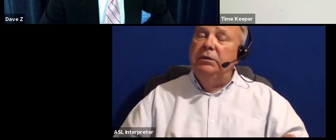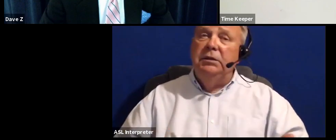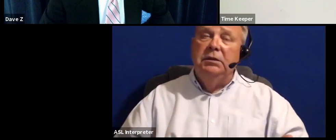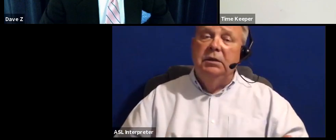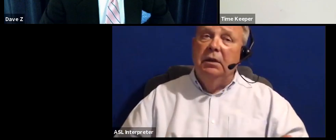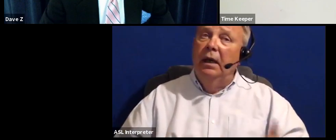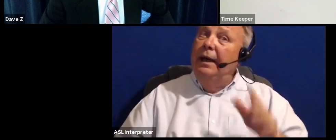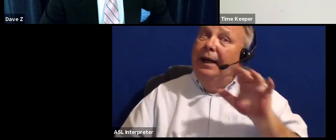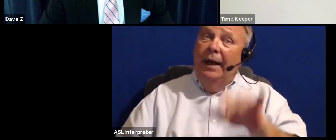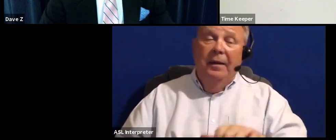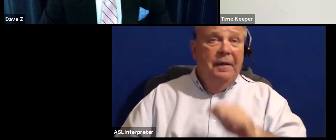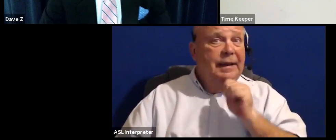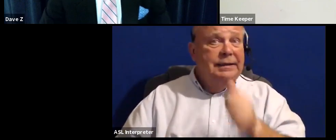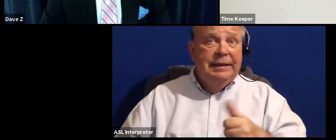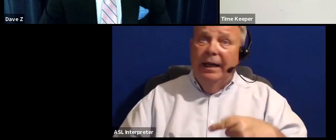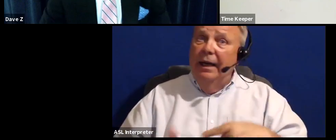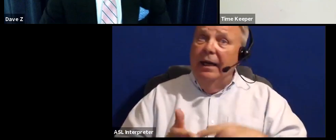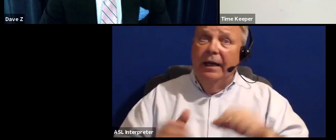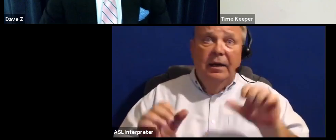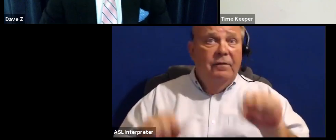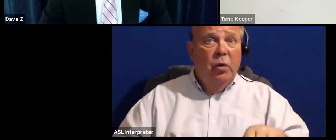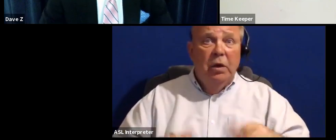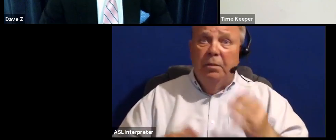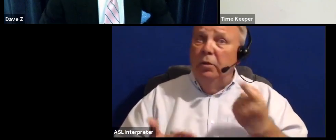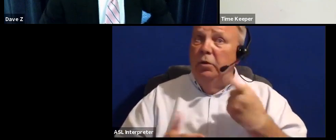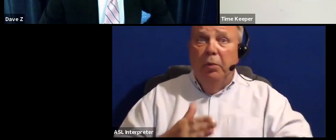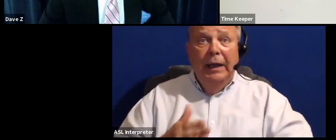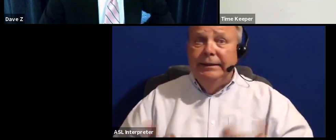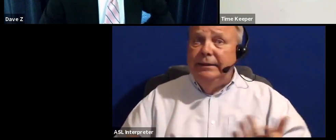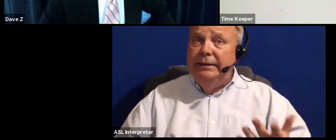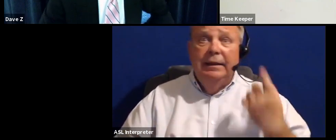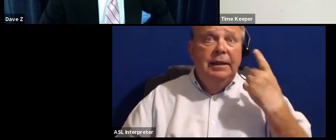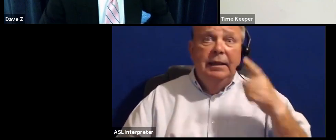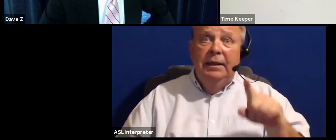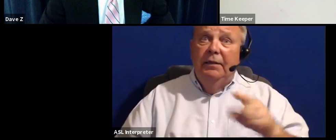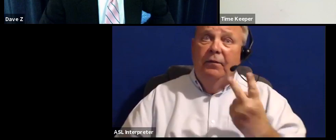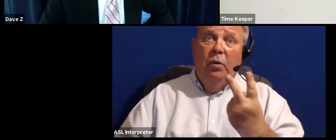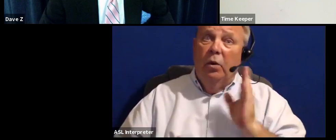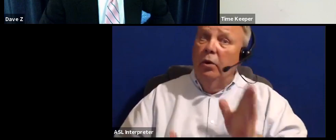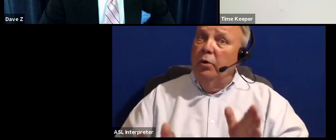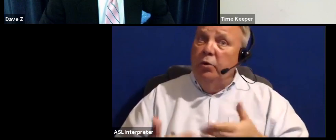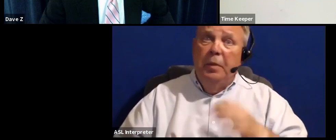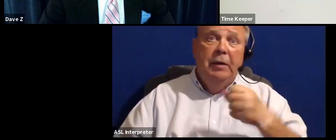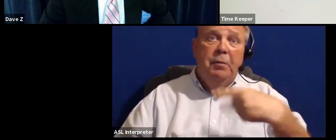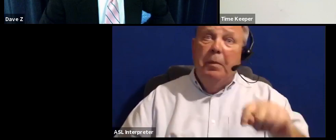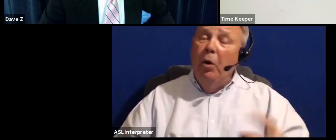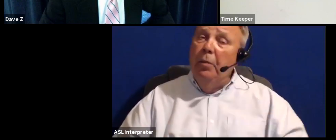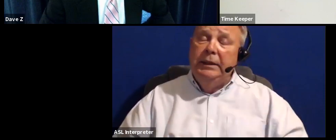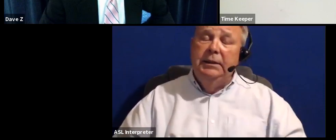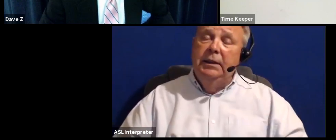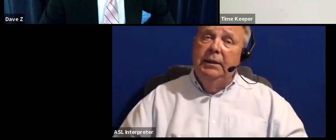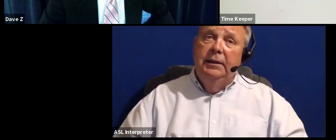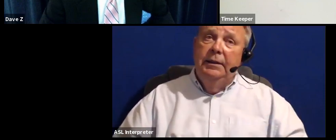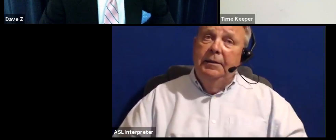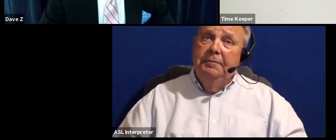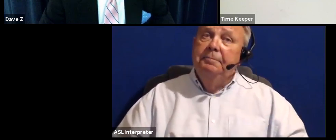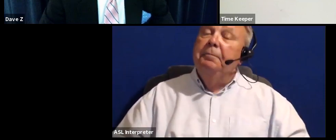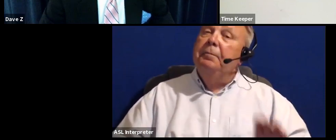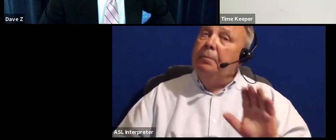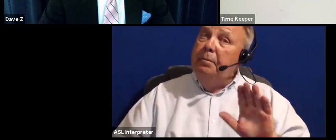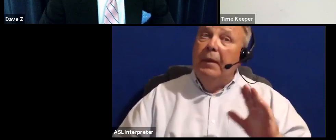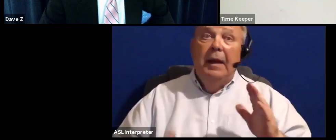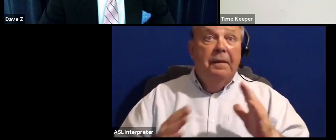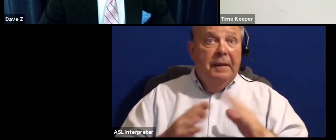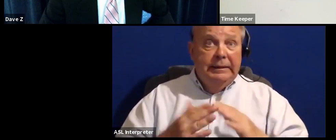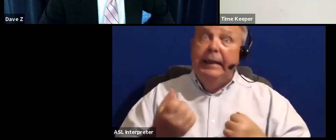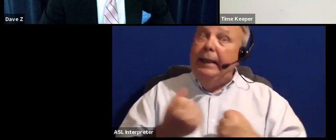That's not an affordable price for a two bedroom apartment. Yet the city